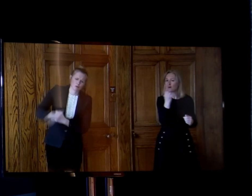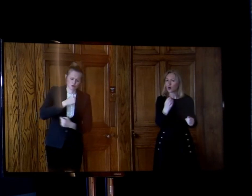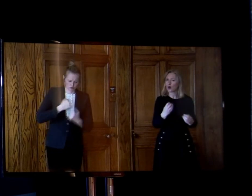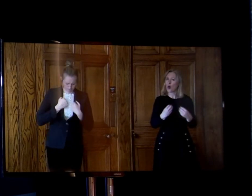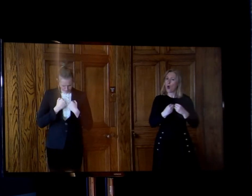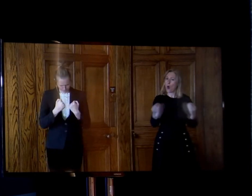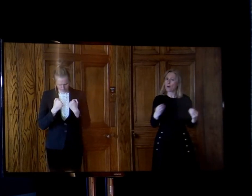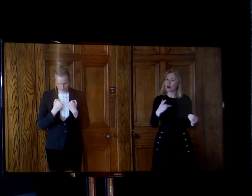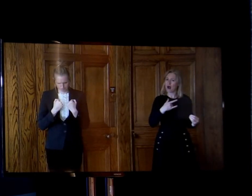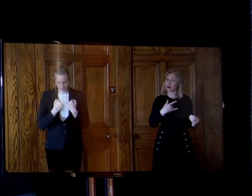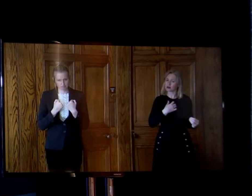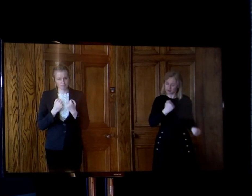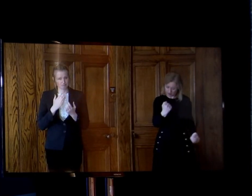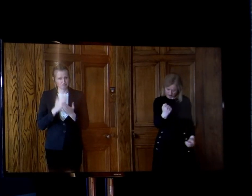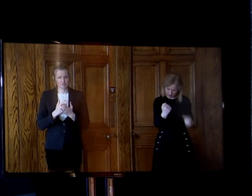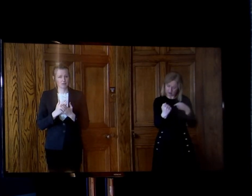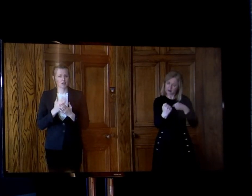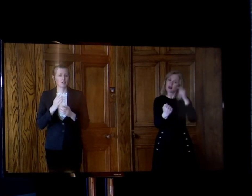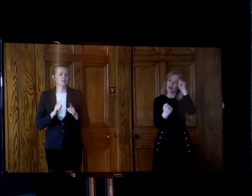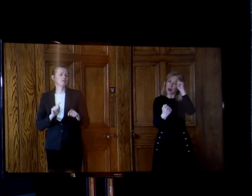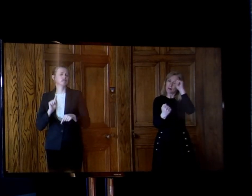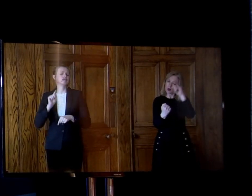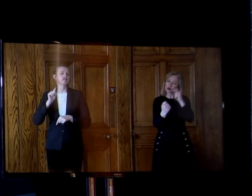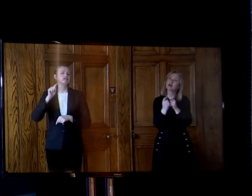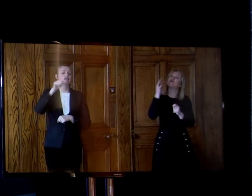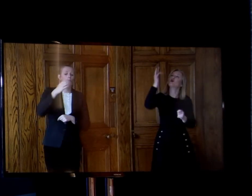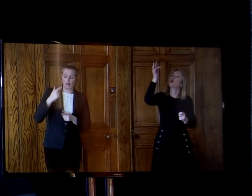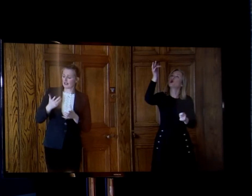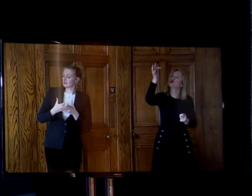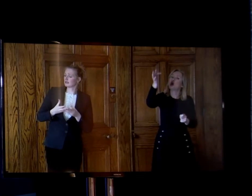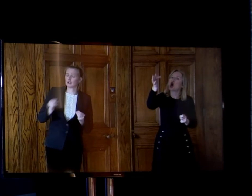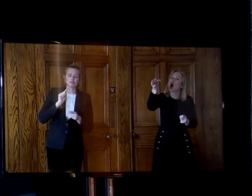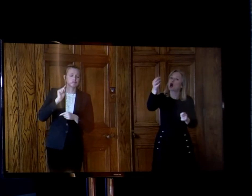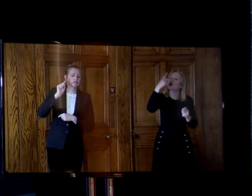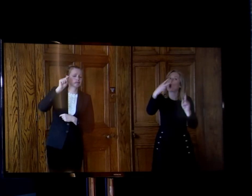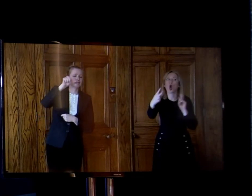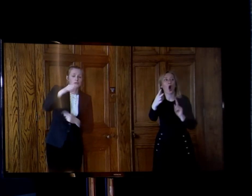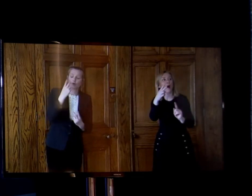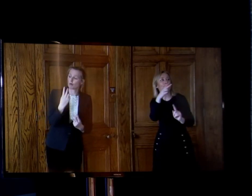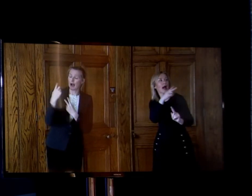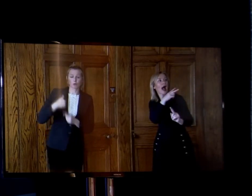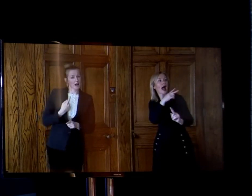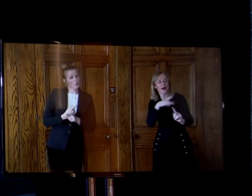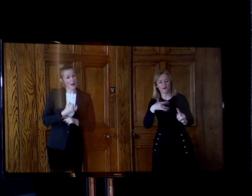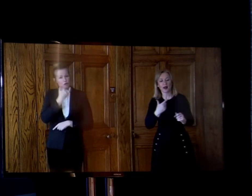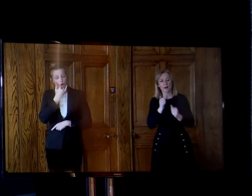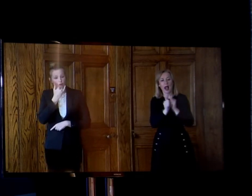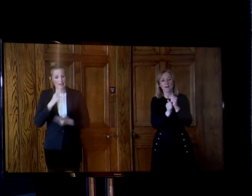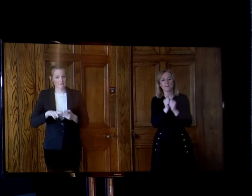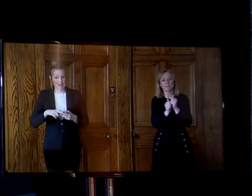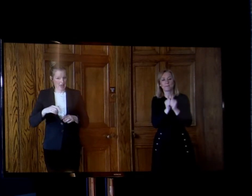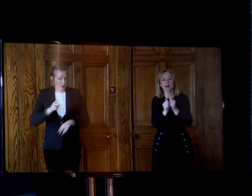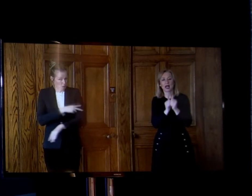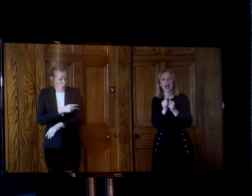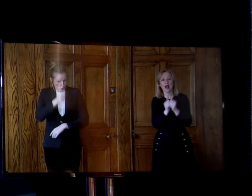when you look back in this period in our history did you do the right thing? An employer should really give themselves a shake if they're not doing the right thing and